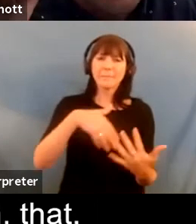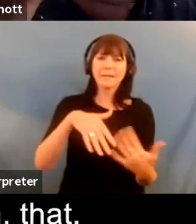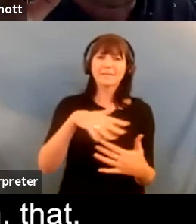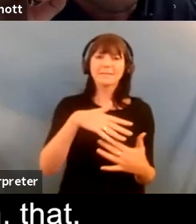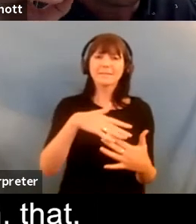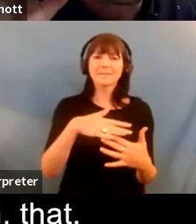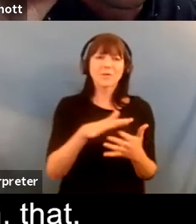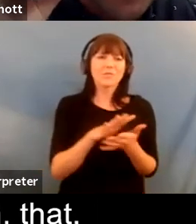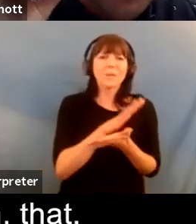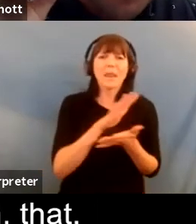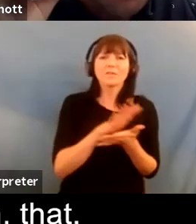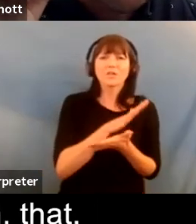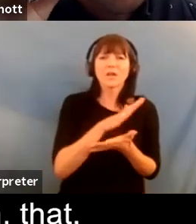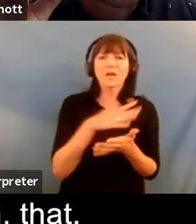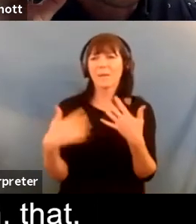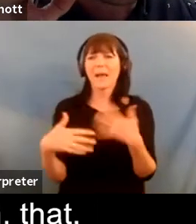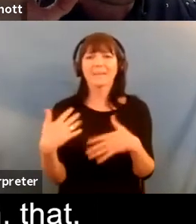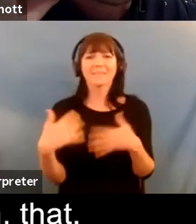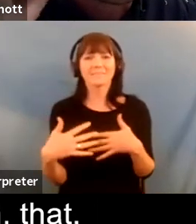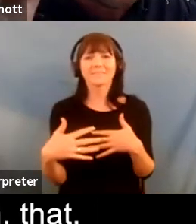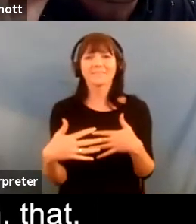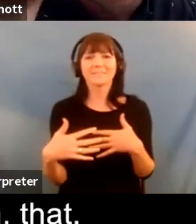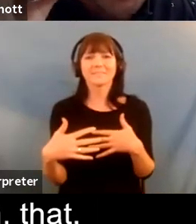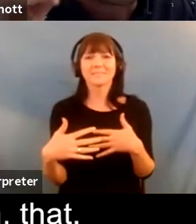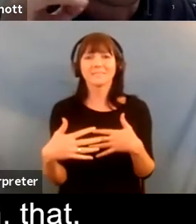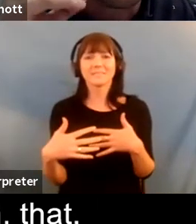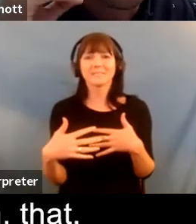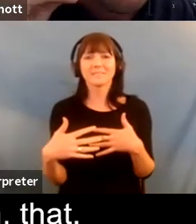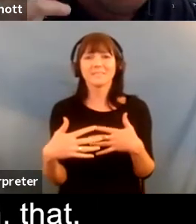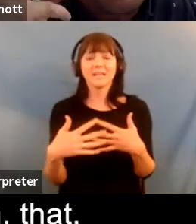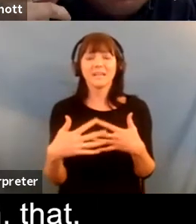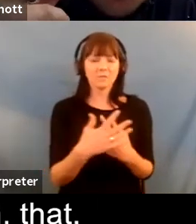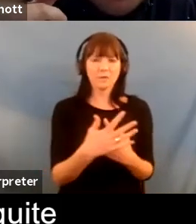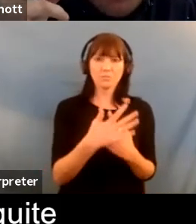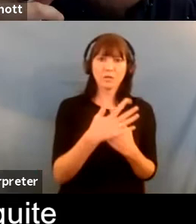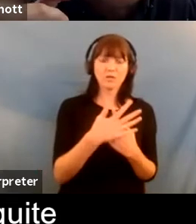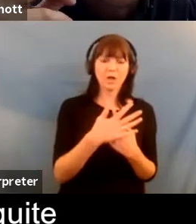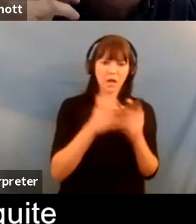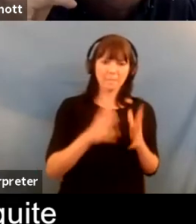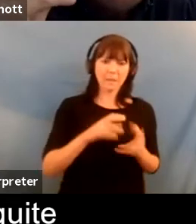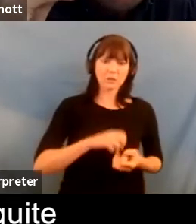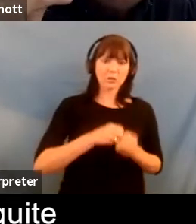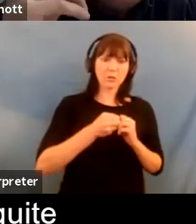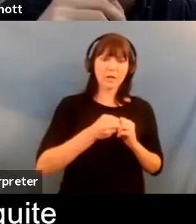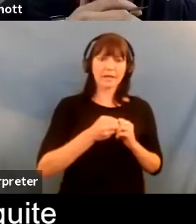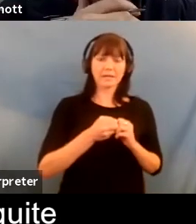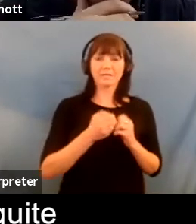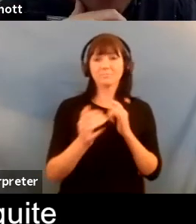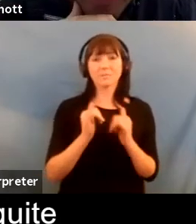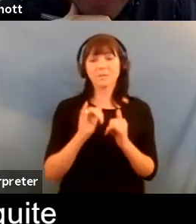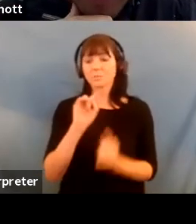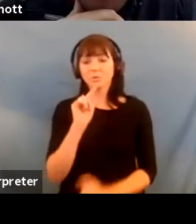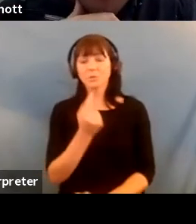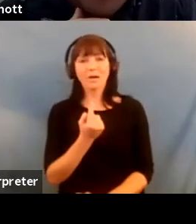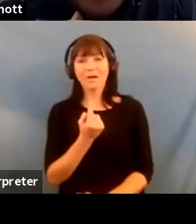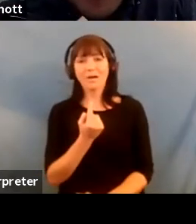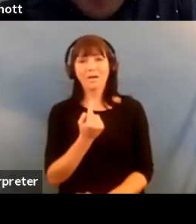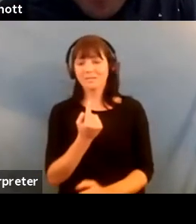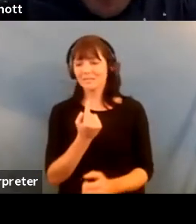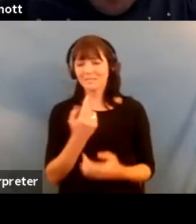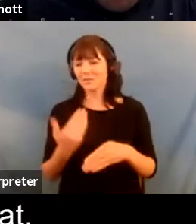i suppose again that that pressure to create and and sometimes not being able to or things not quite flowing